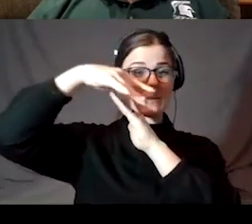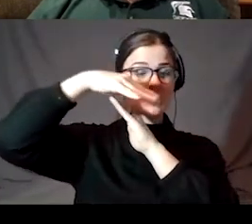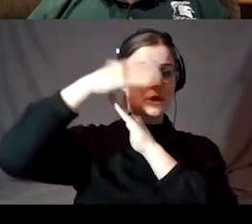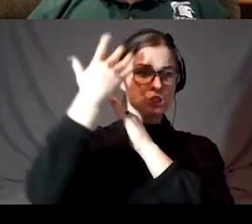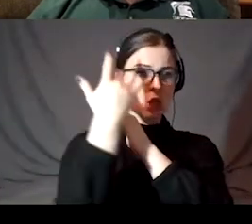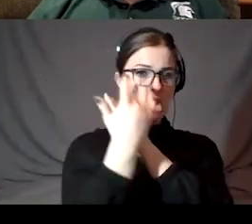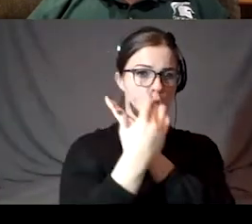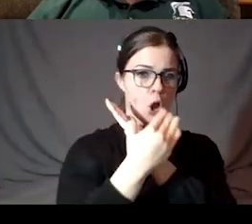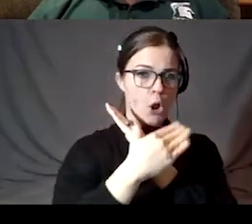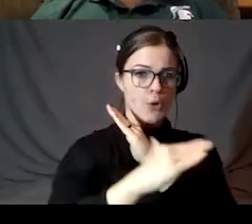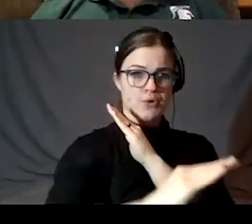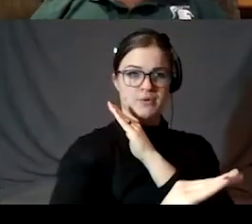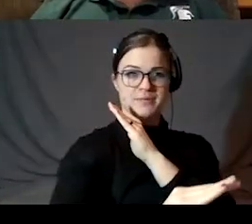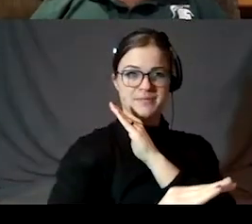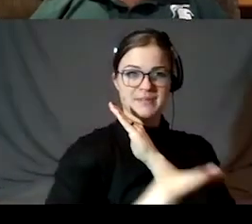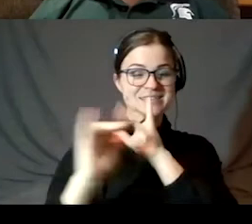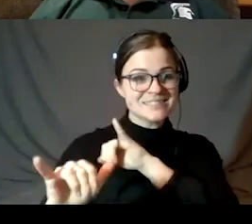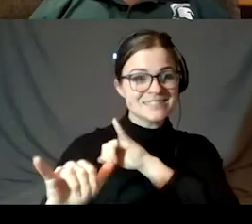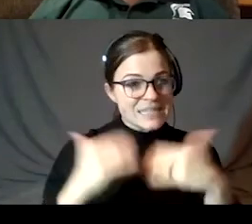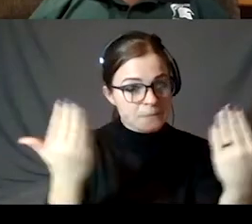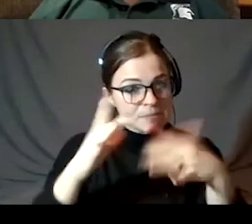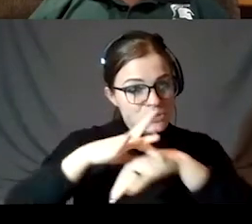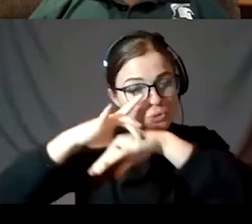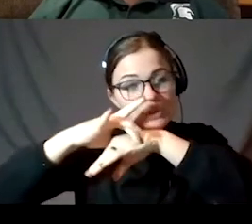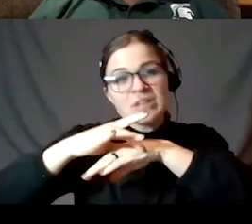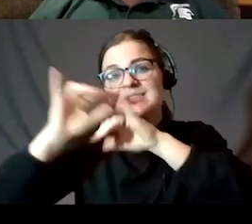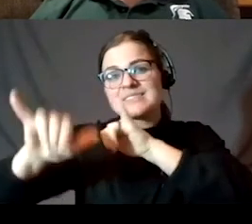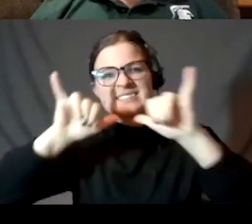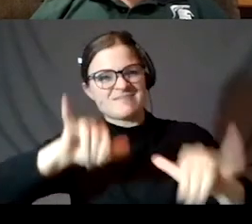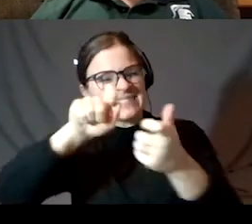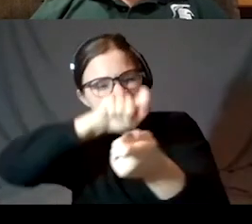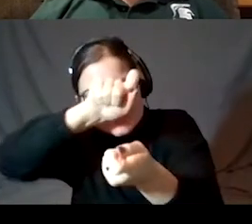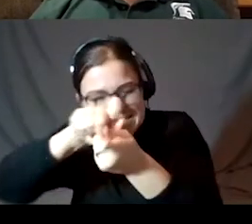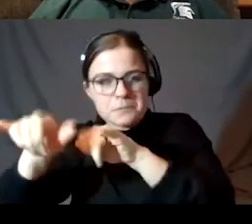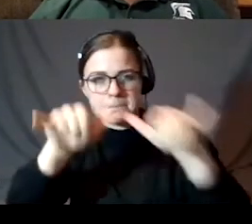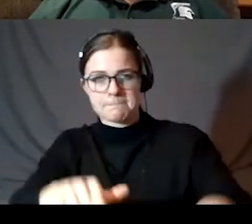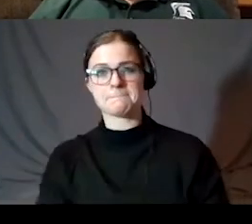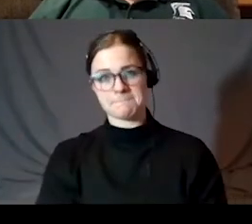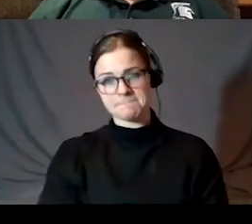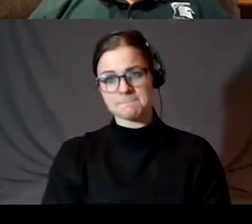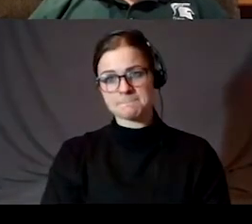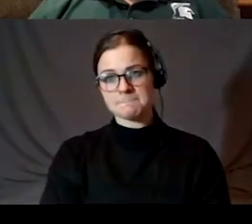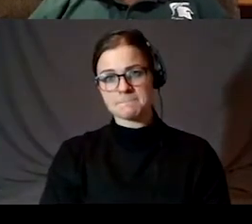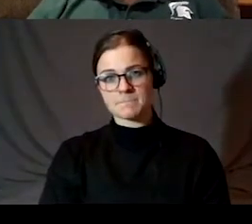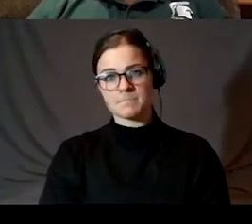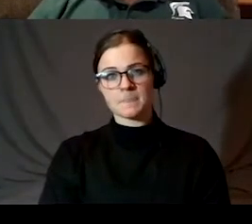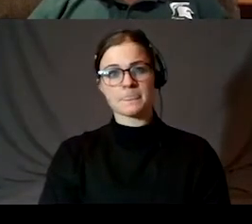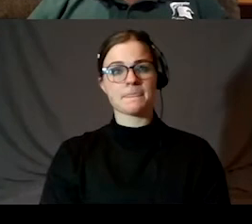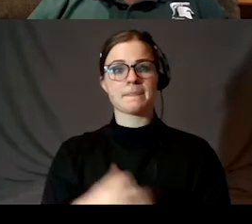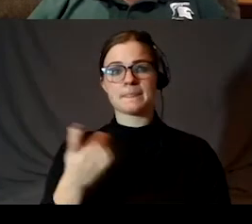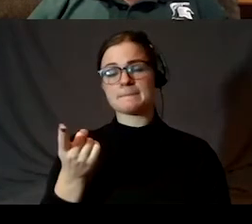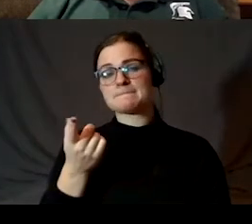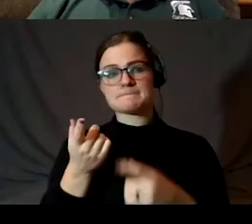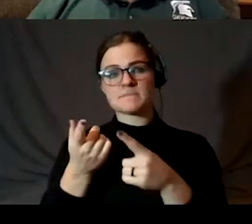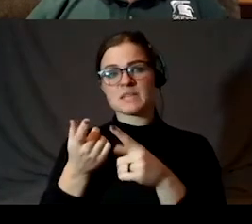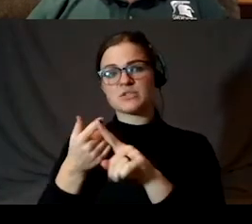are still in shadow, just like on Earth. And that's exactly what's going on. Um, a line from his book, of course, translated